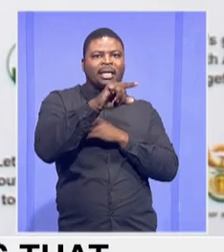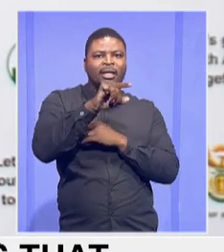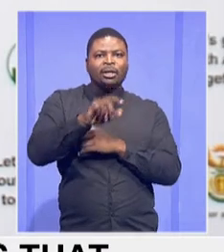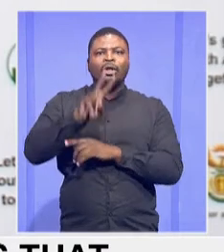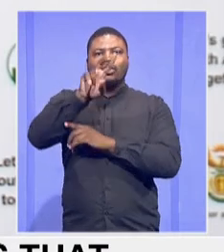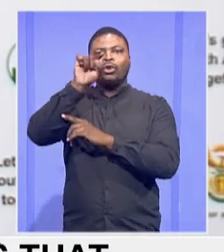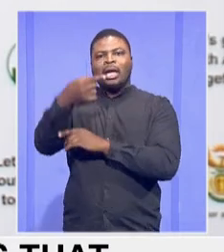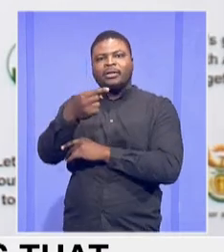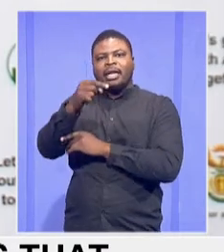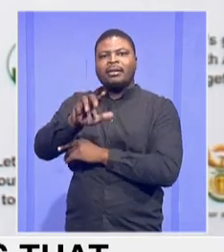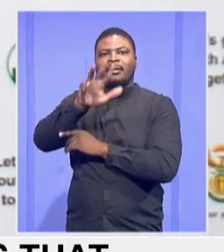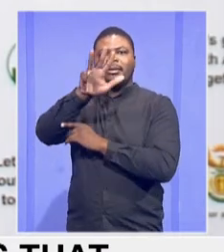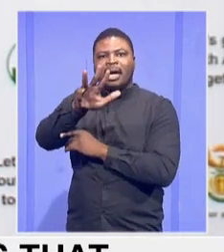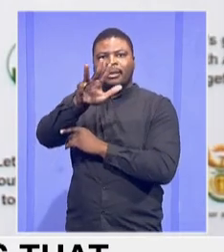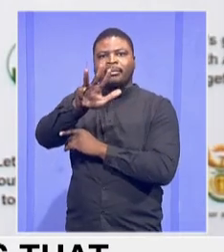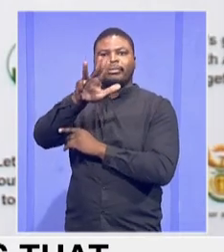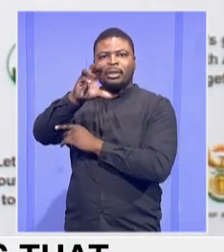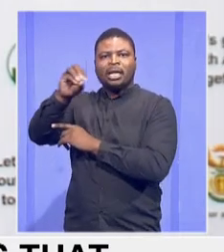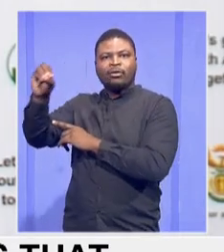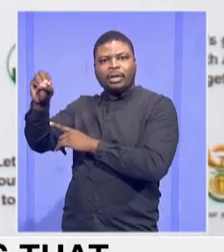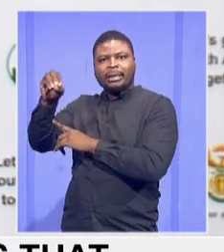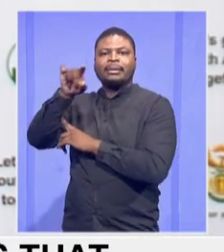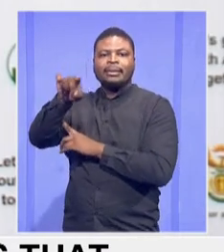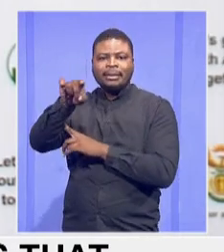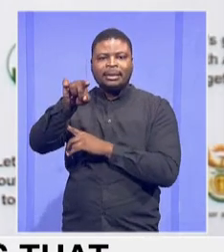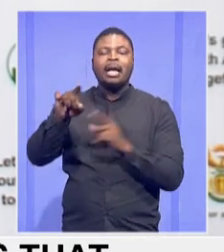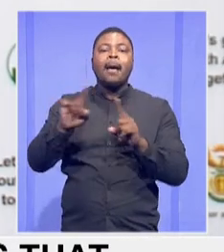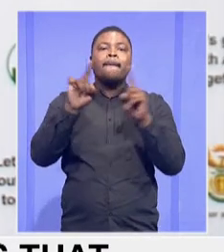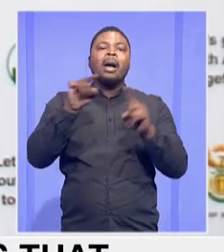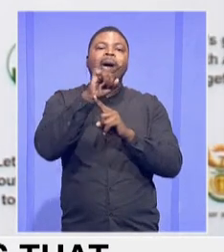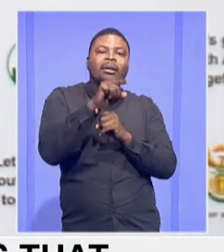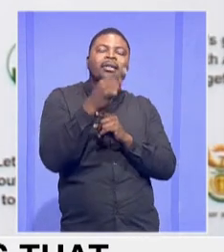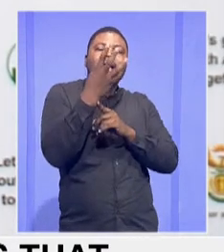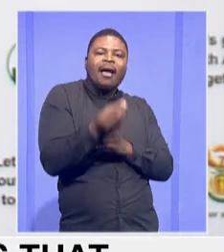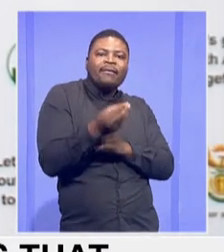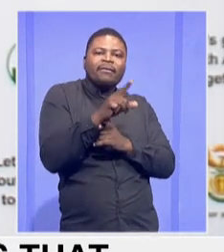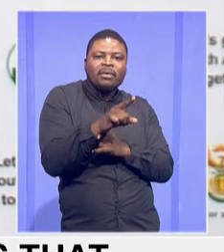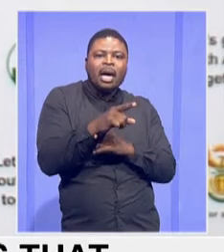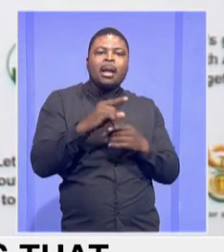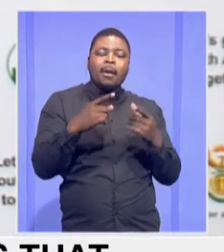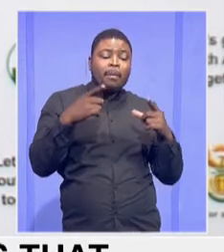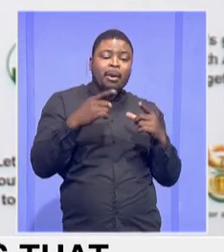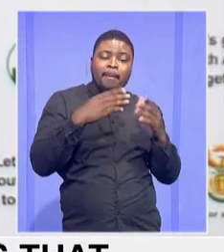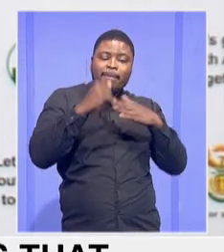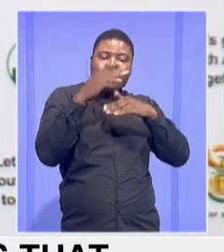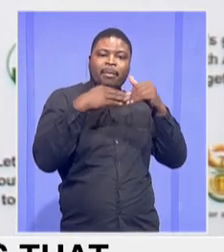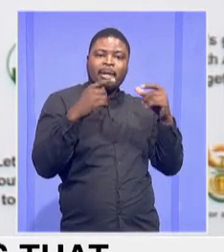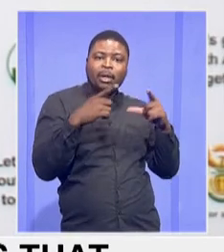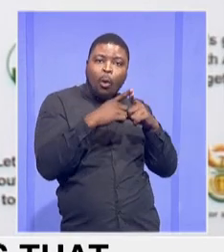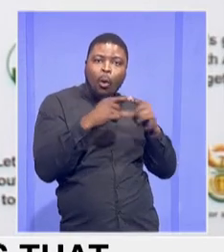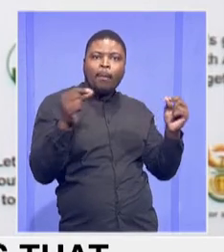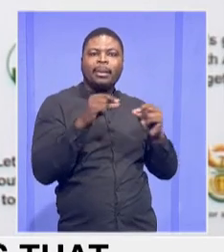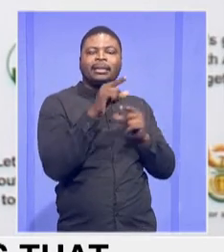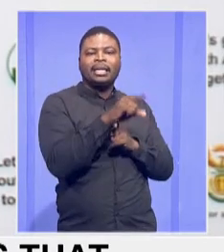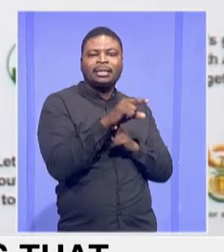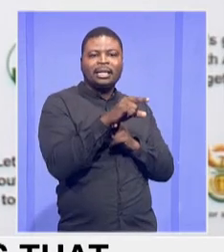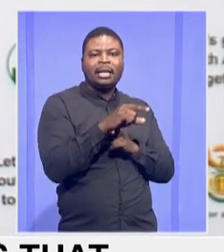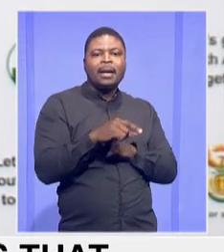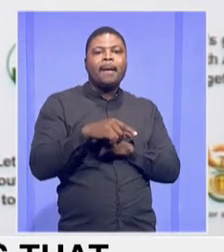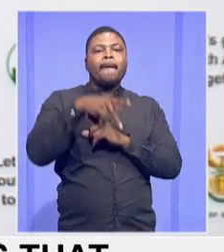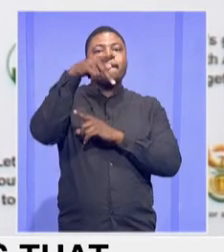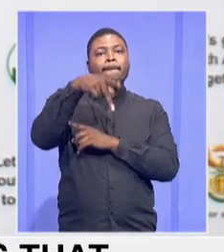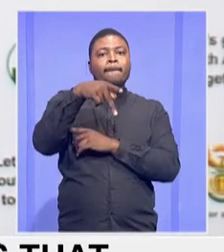of these schools have been completed. Reached practical completion, it means they have been completed. PC,